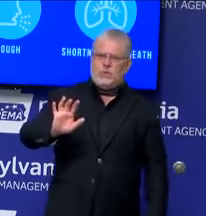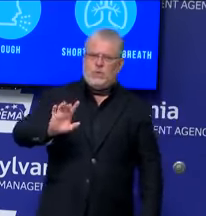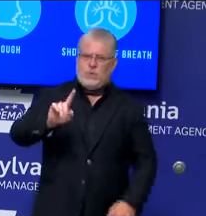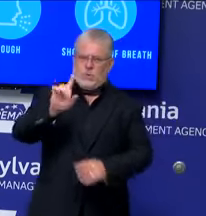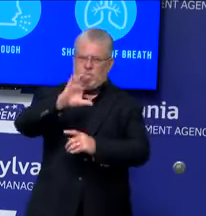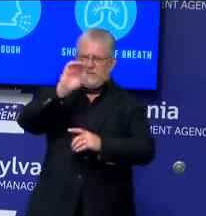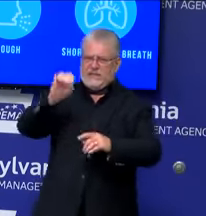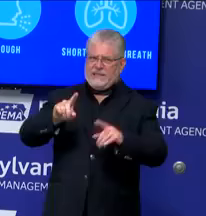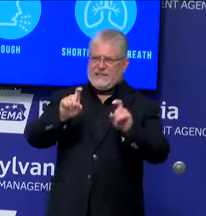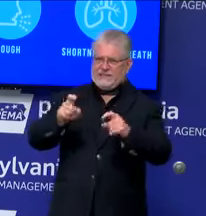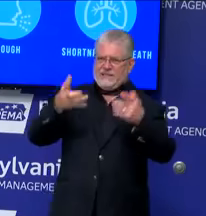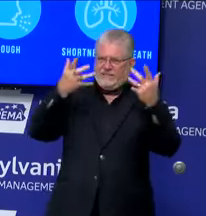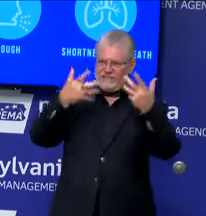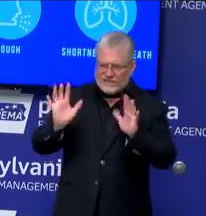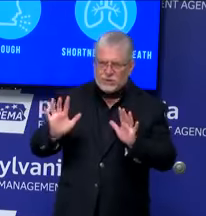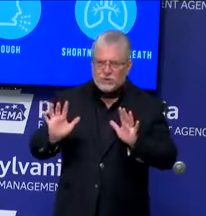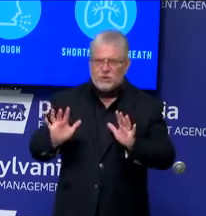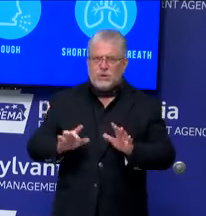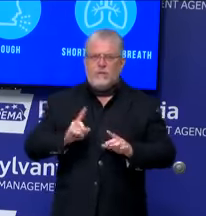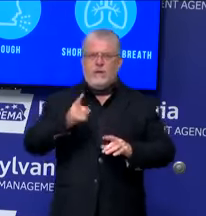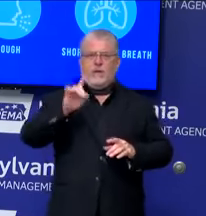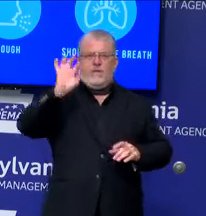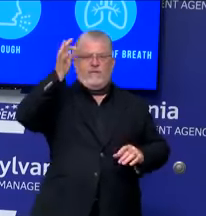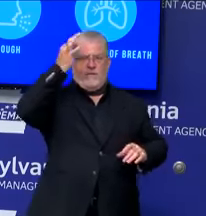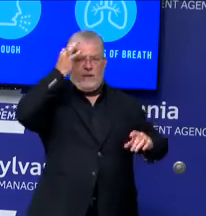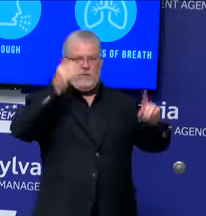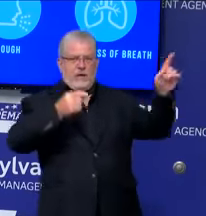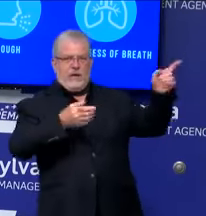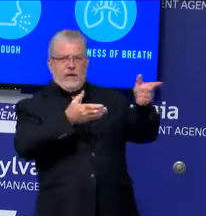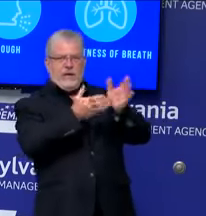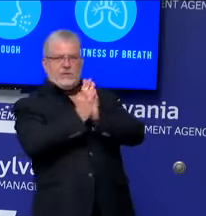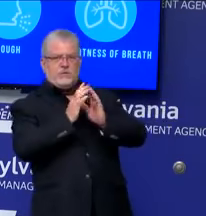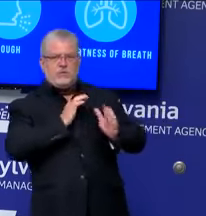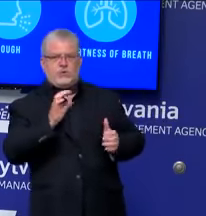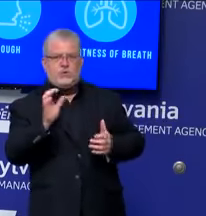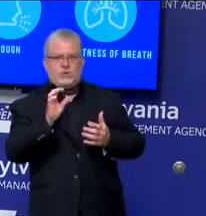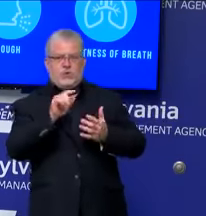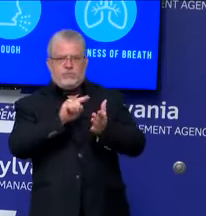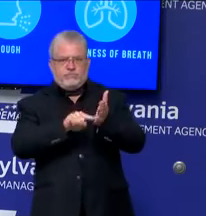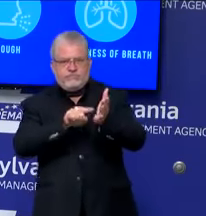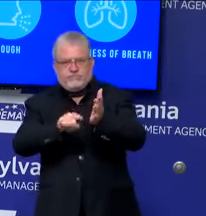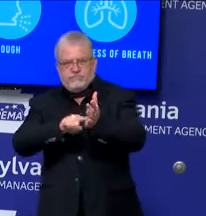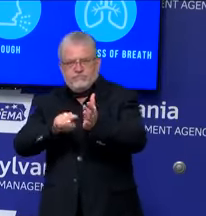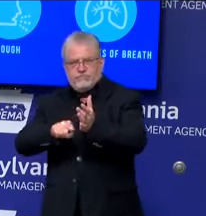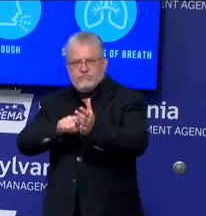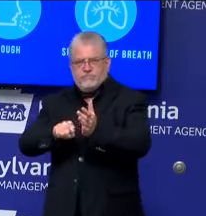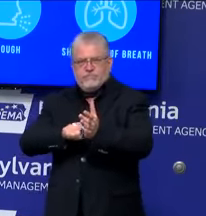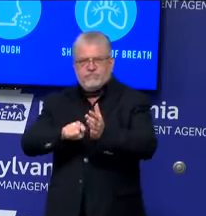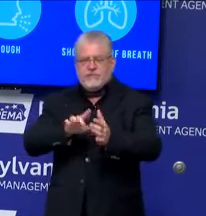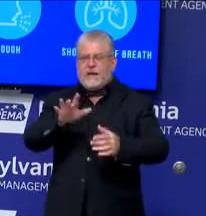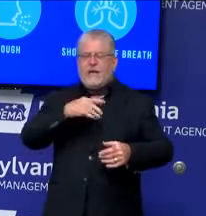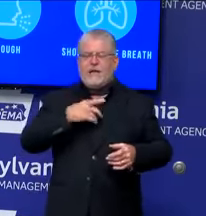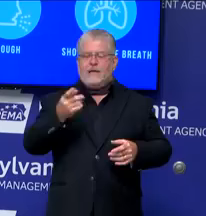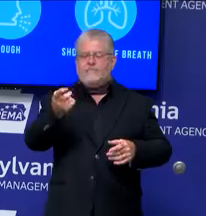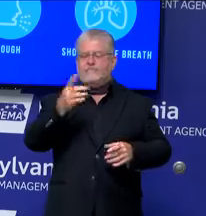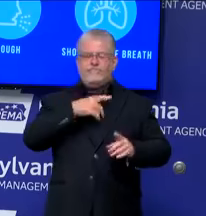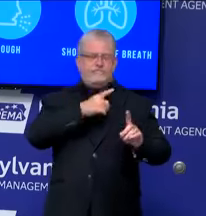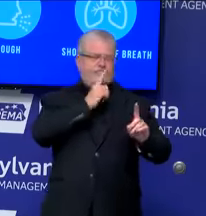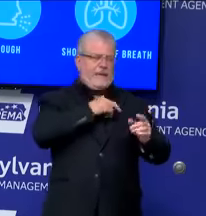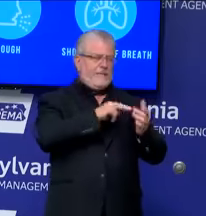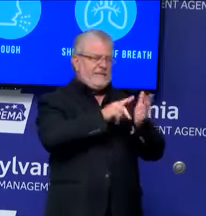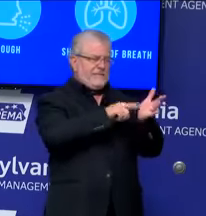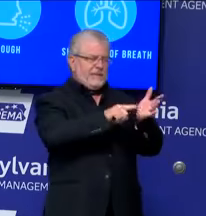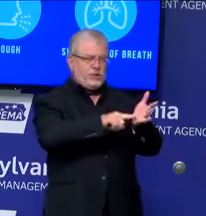federal government asked in terms of surveying and we'll be there by the end of the week. Yeah. However, the reports on those don't come out until